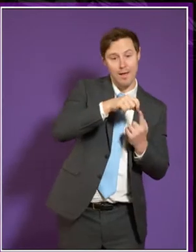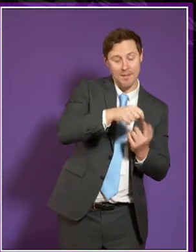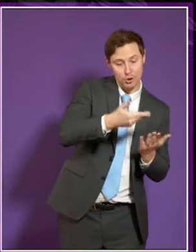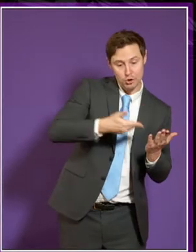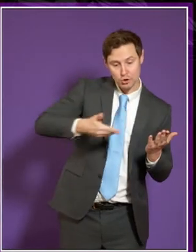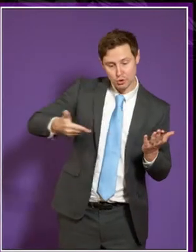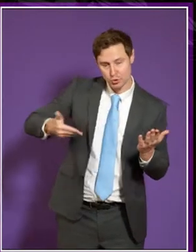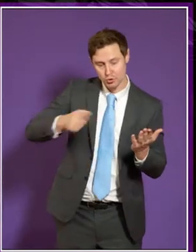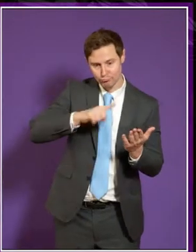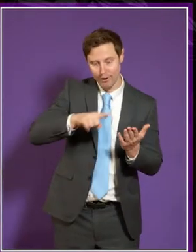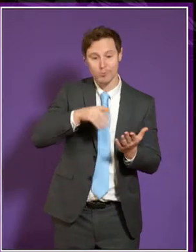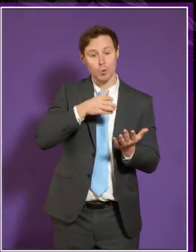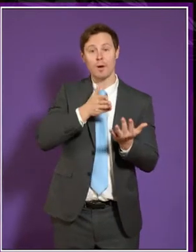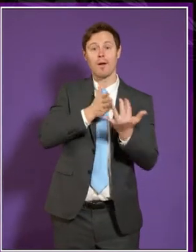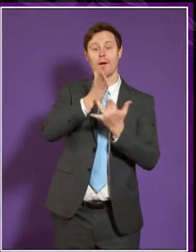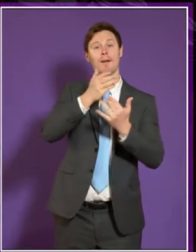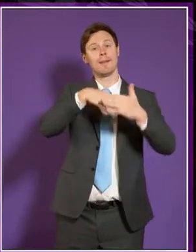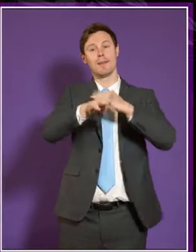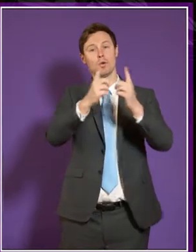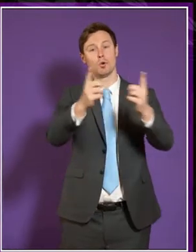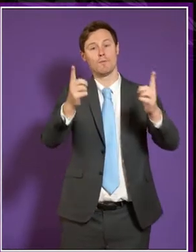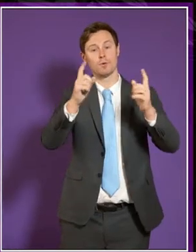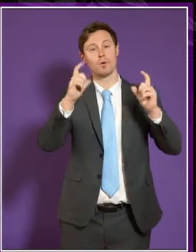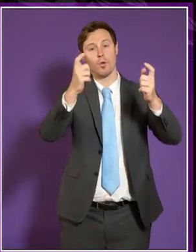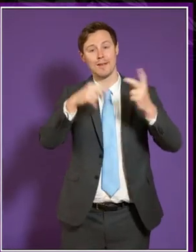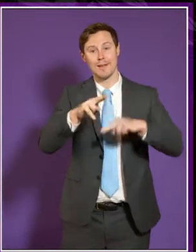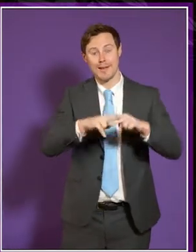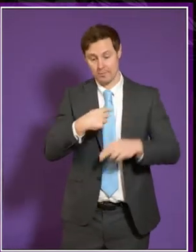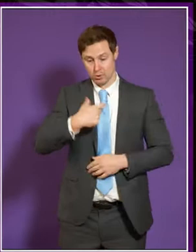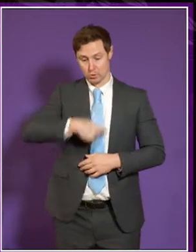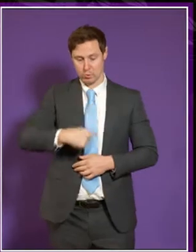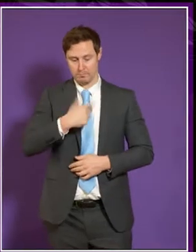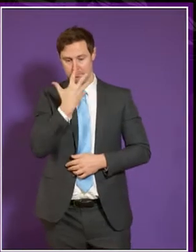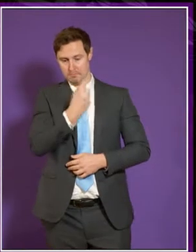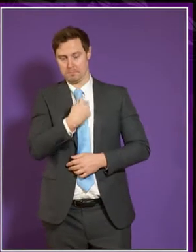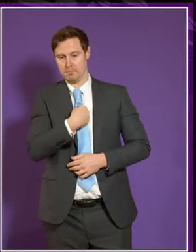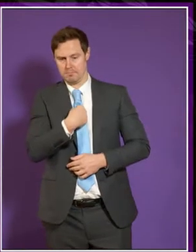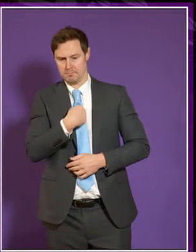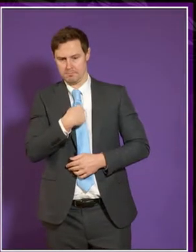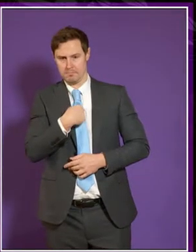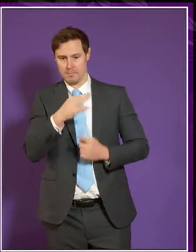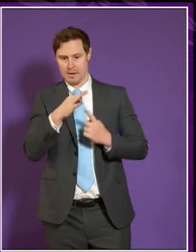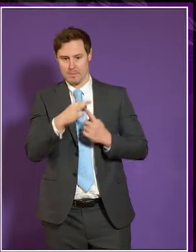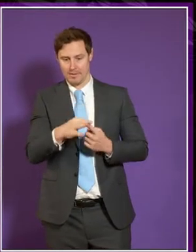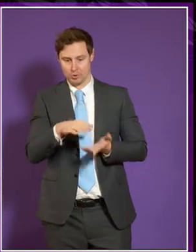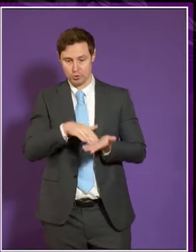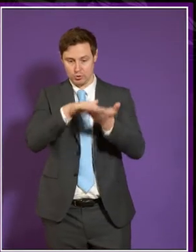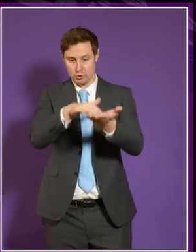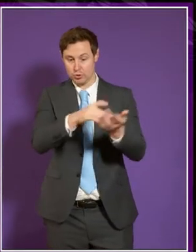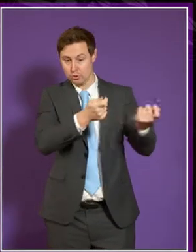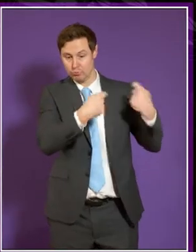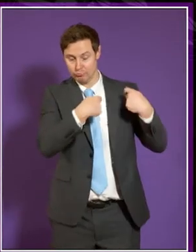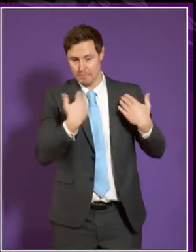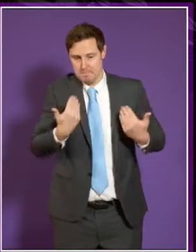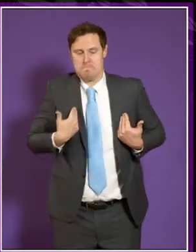particularly contextualised admissions, is if the students don't know how their application is going to be treated, what special